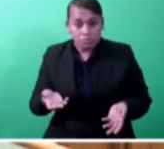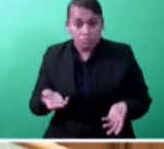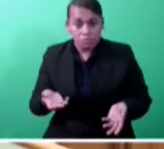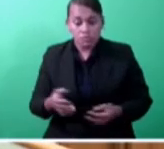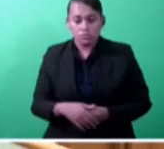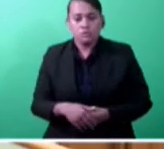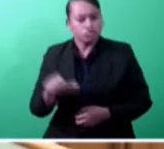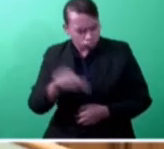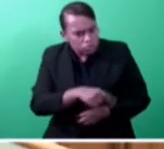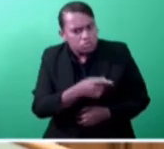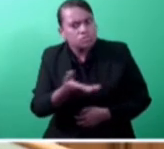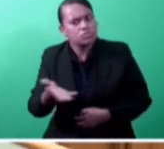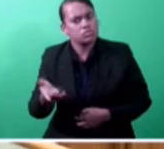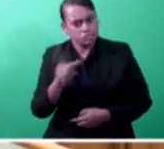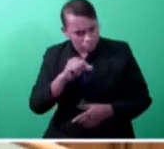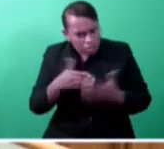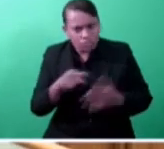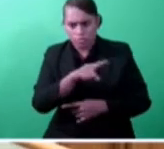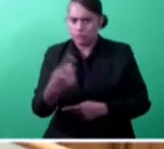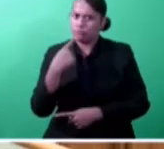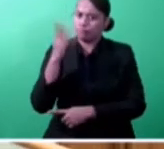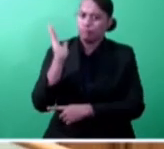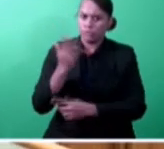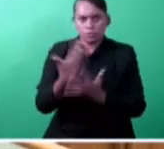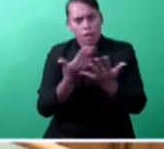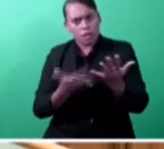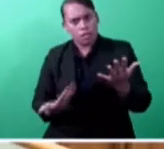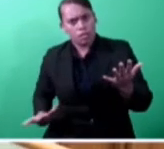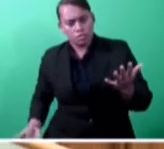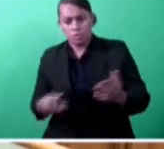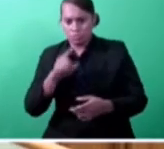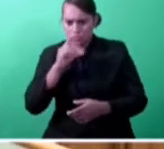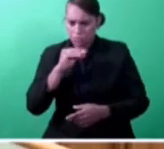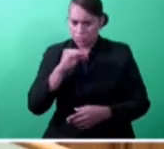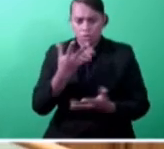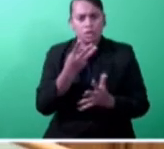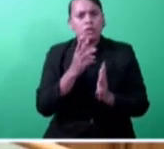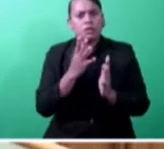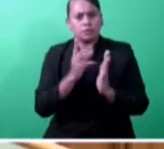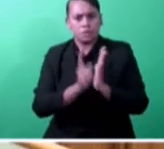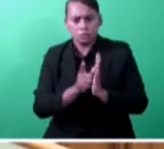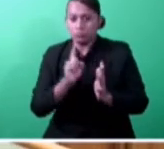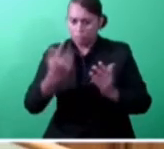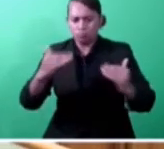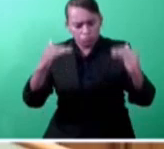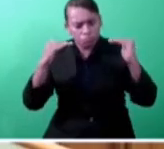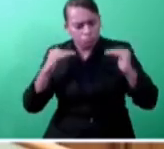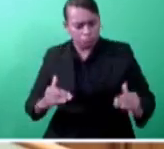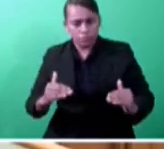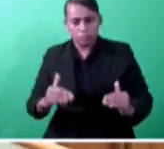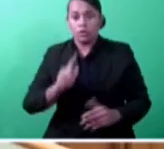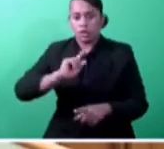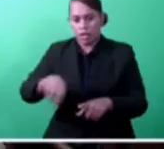they would take the floor at this time and speak for five minutes. we will move on to the